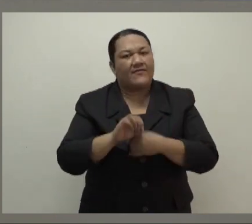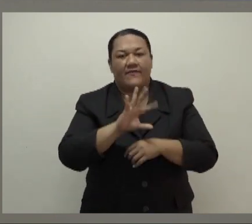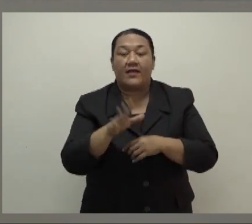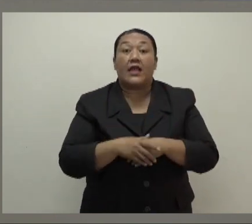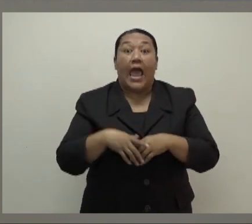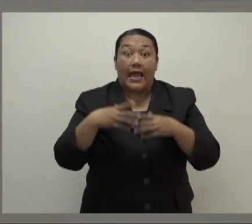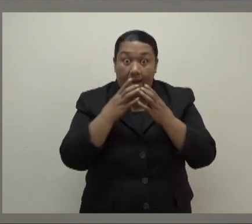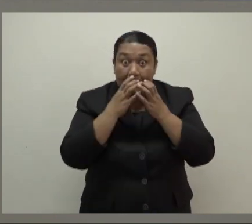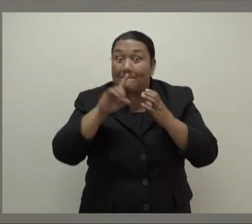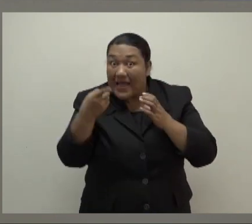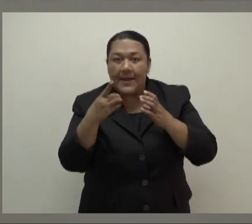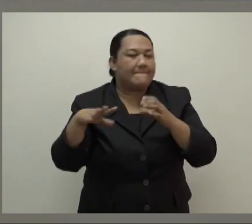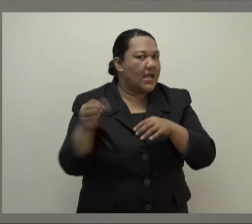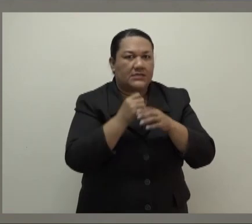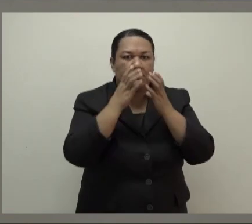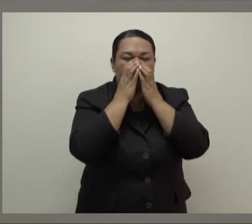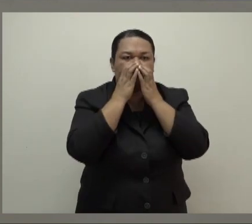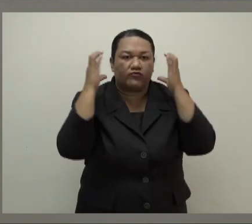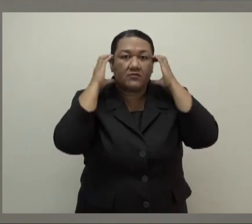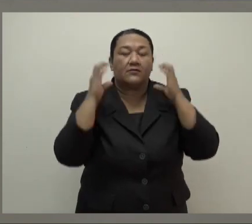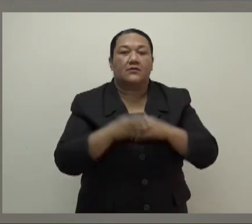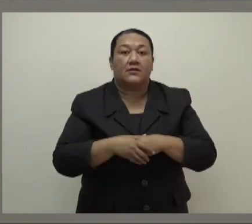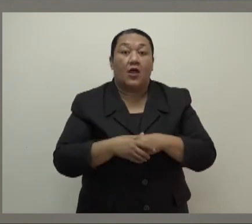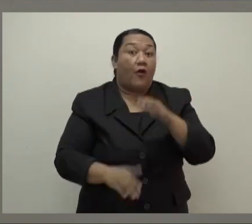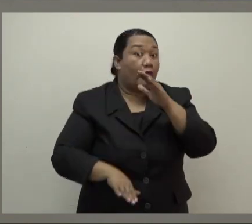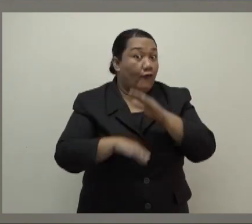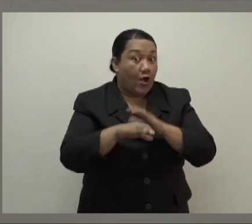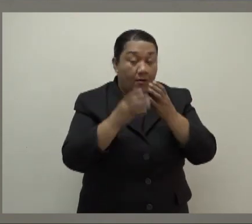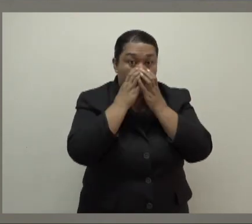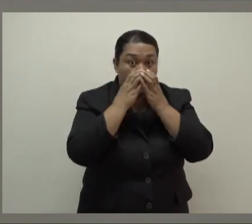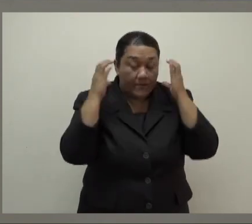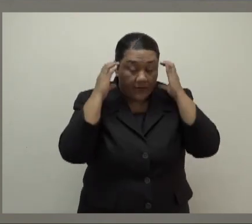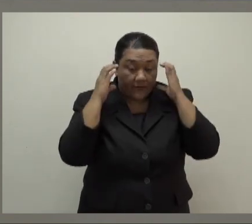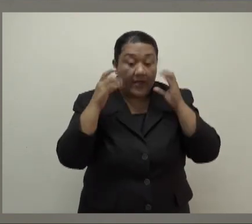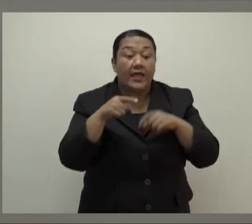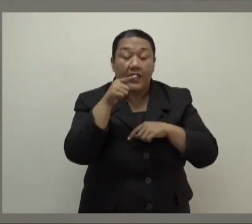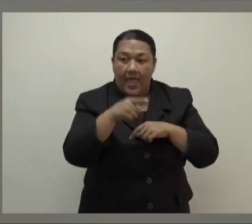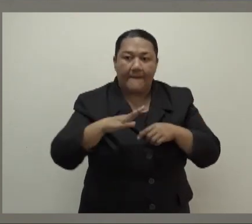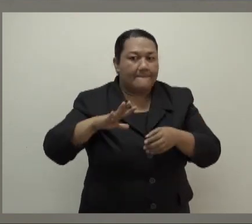masks are required to be worn. The full guidance on mask wearing will be published online.